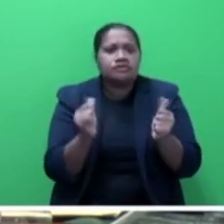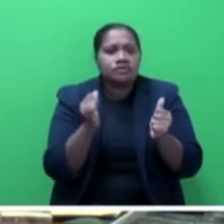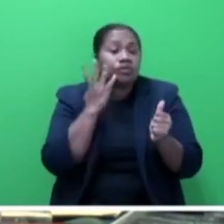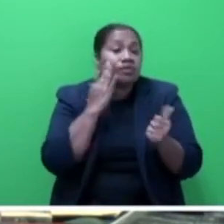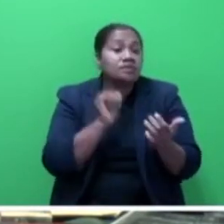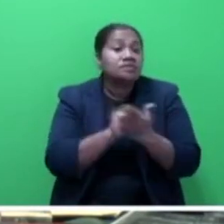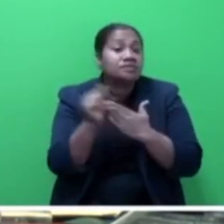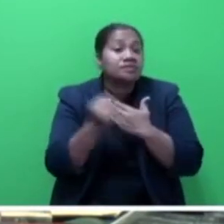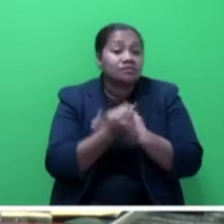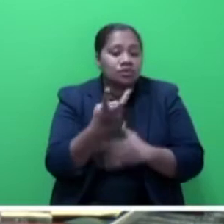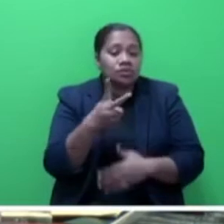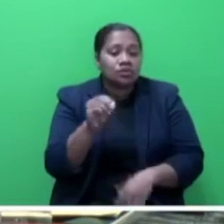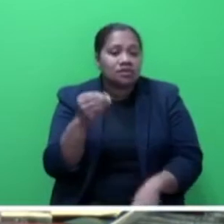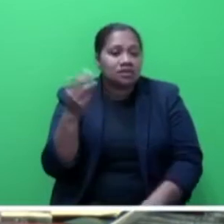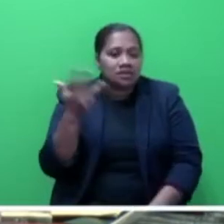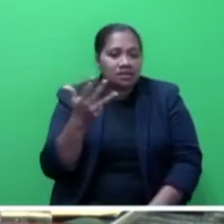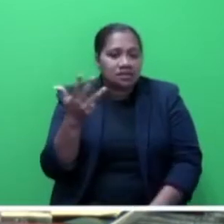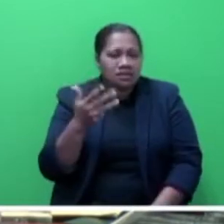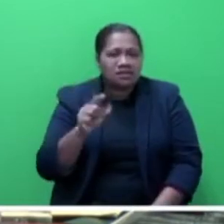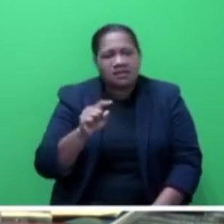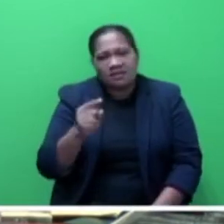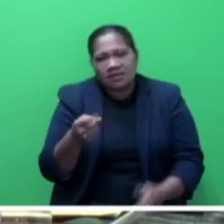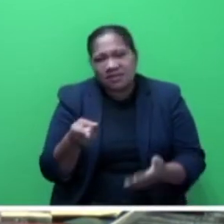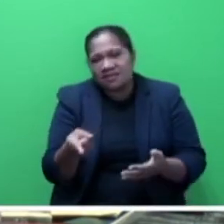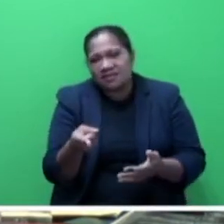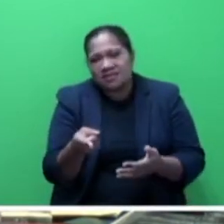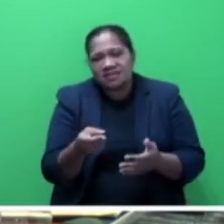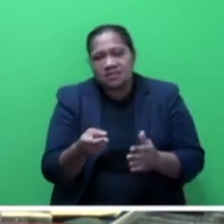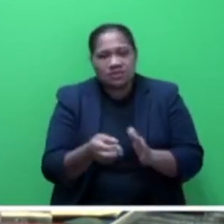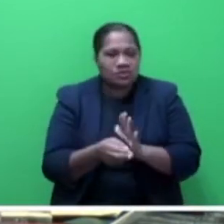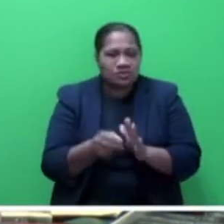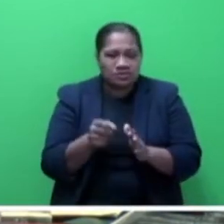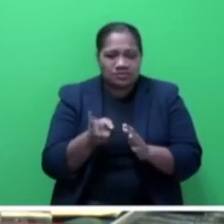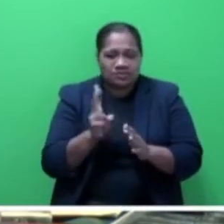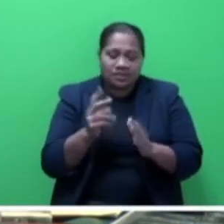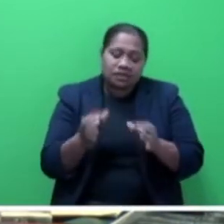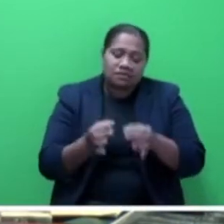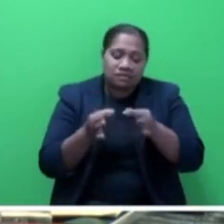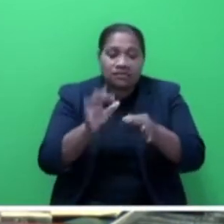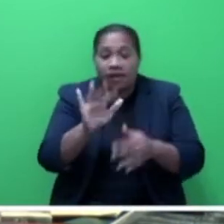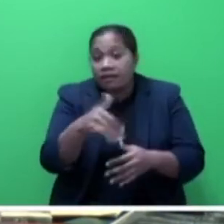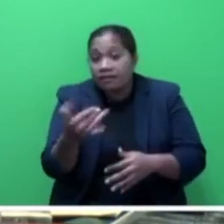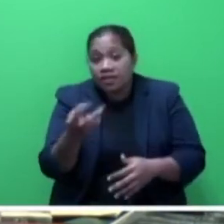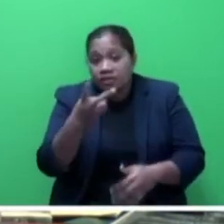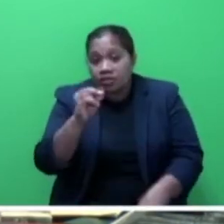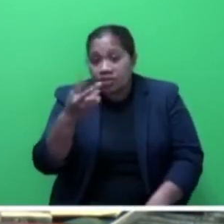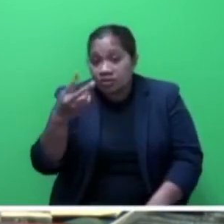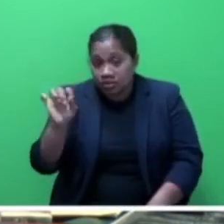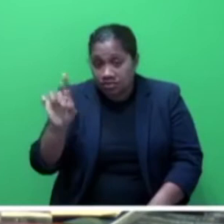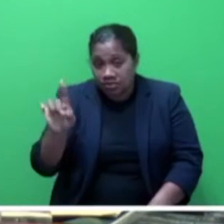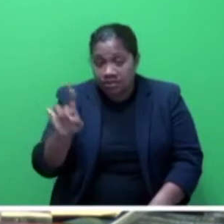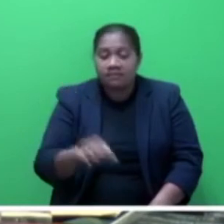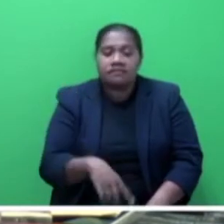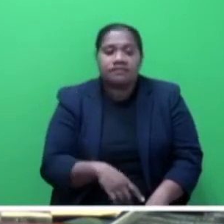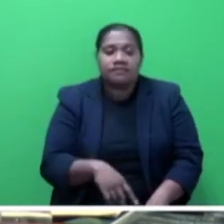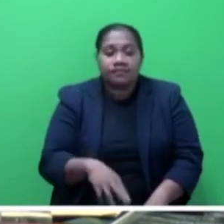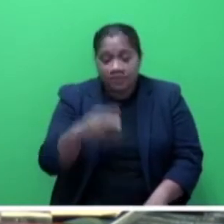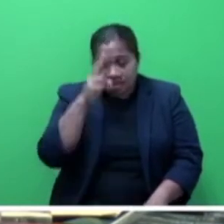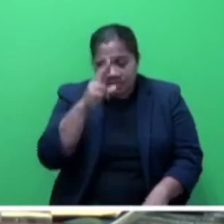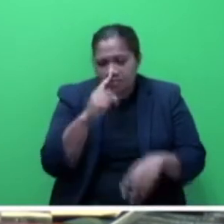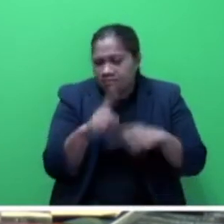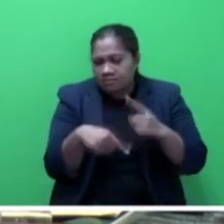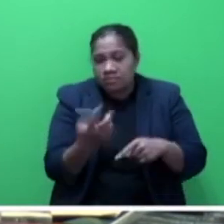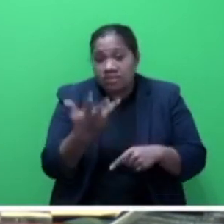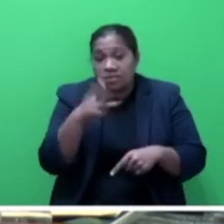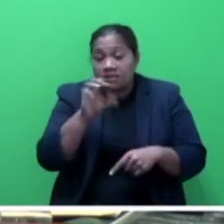September 2019. However, this was revised to May 2021. Mr. Speaker, sir, approximately 90%